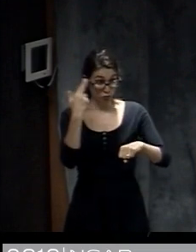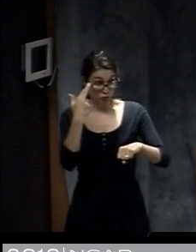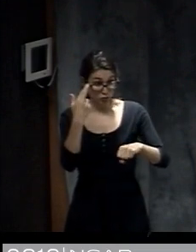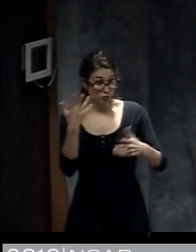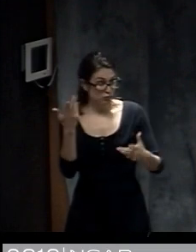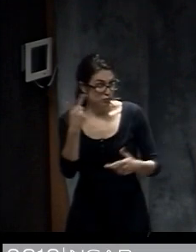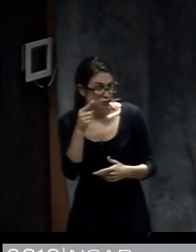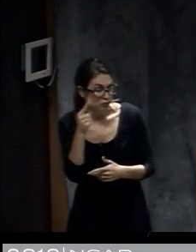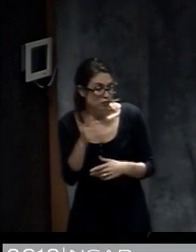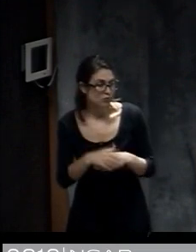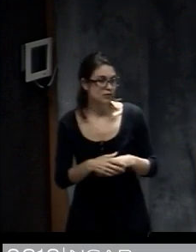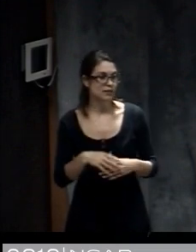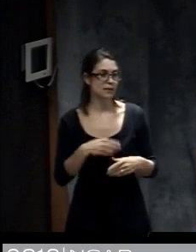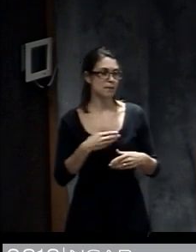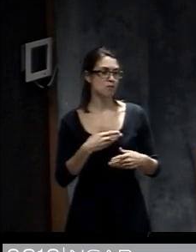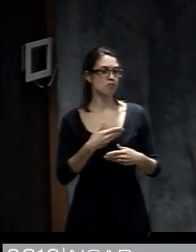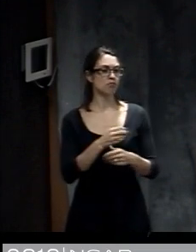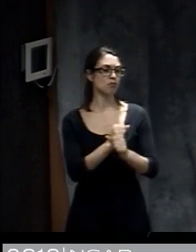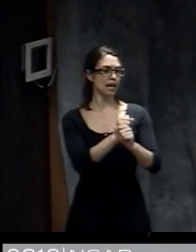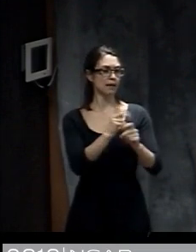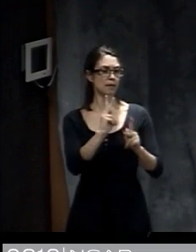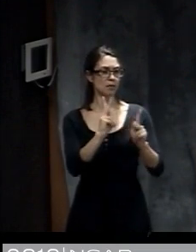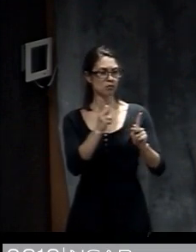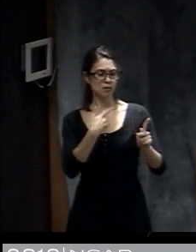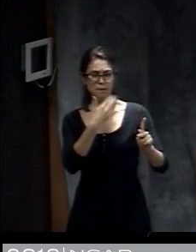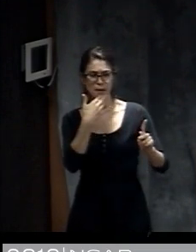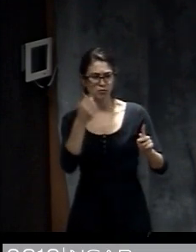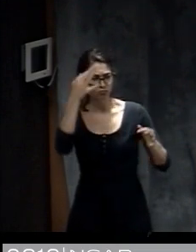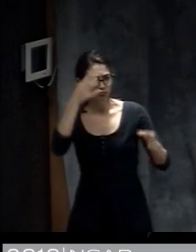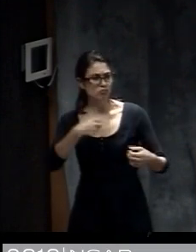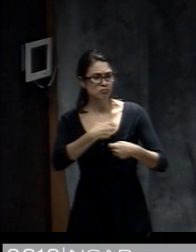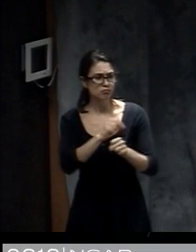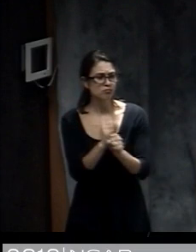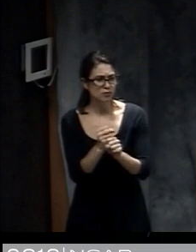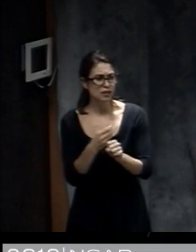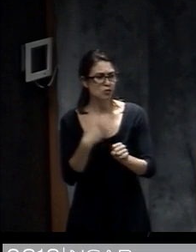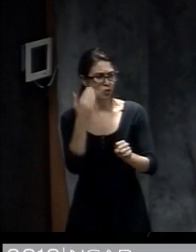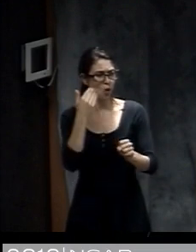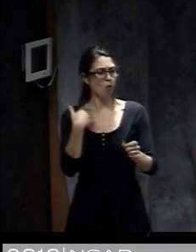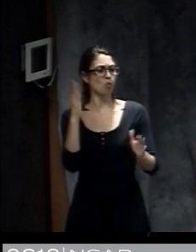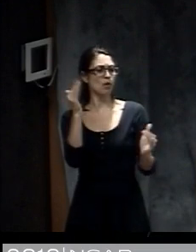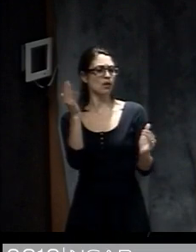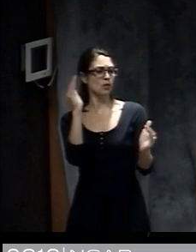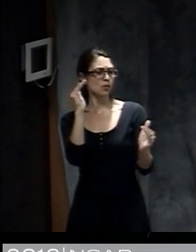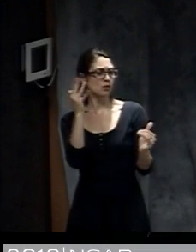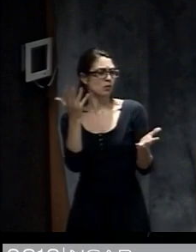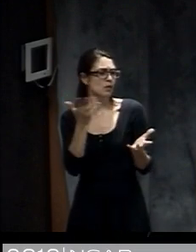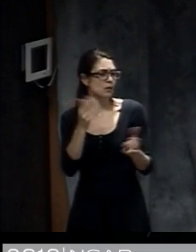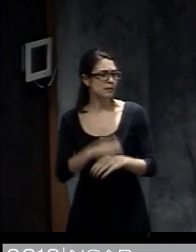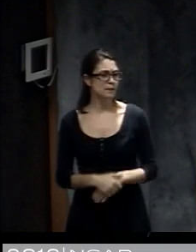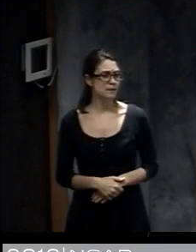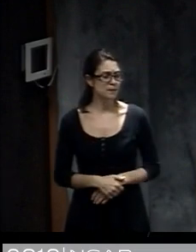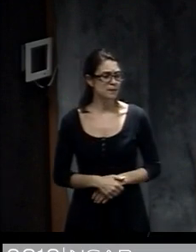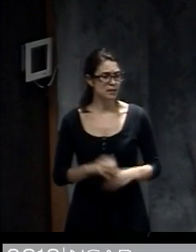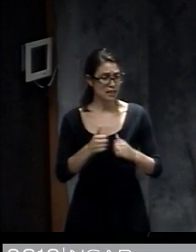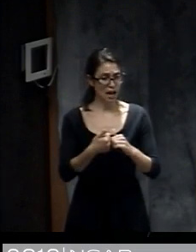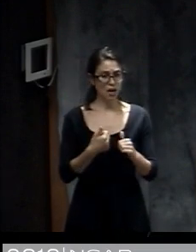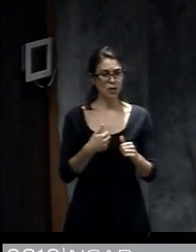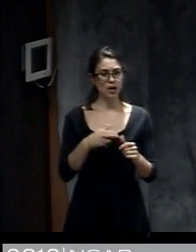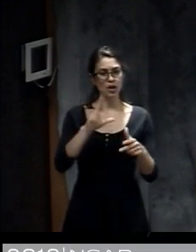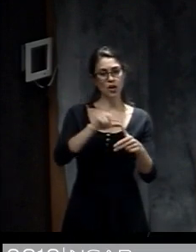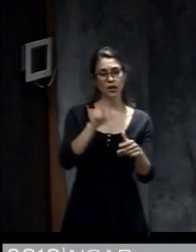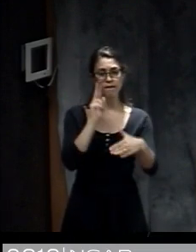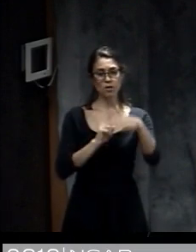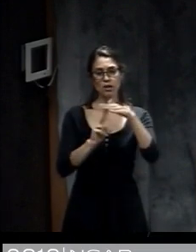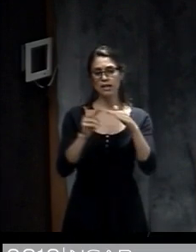people make better decisions that protect themselves from hazards. So this is how hurricane forecasts and warnings are connected